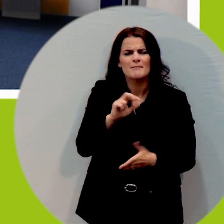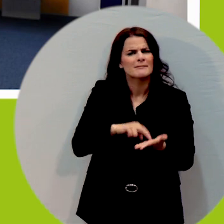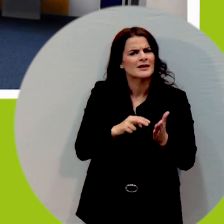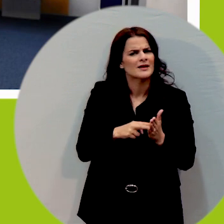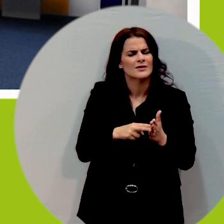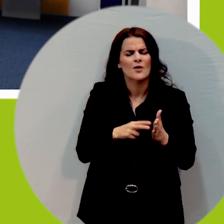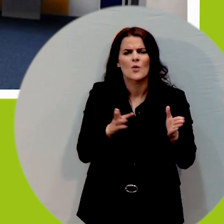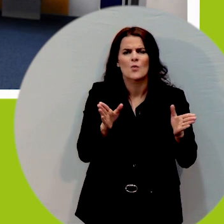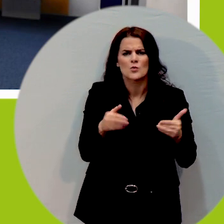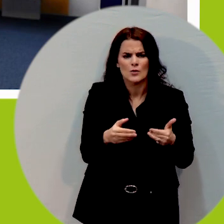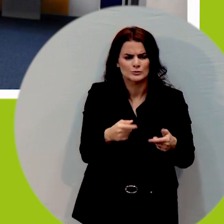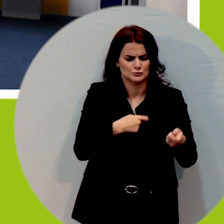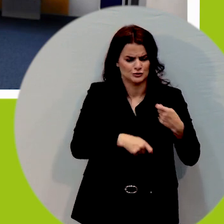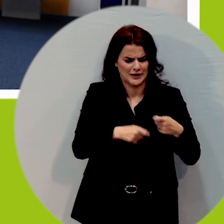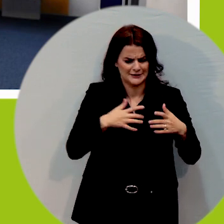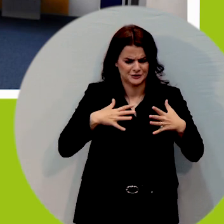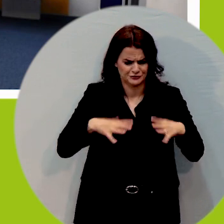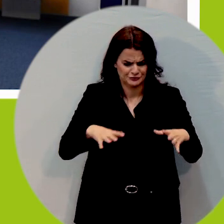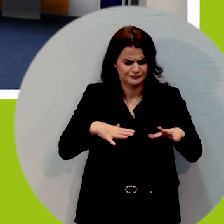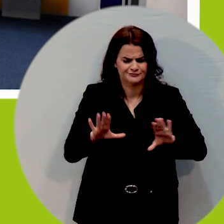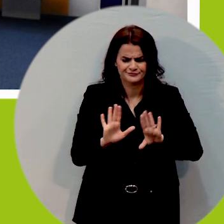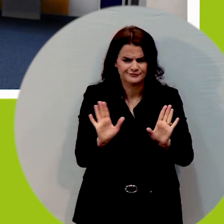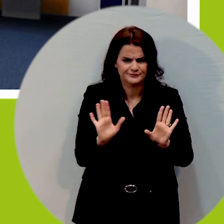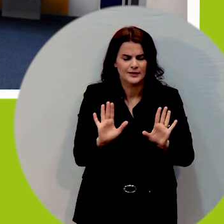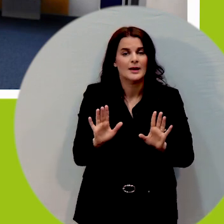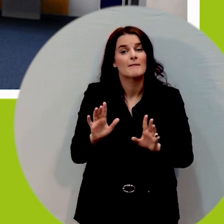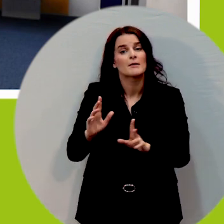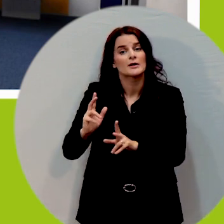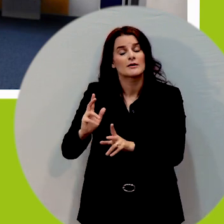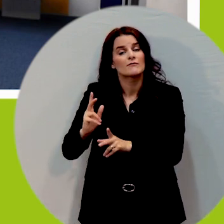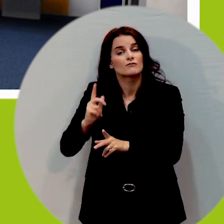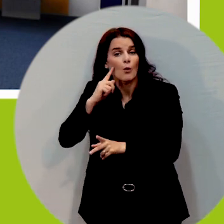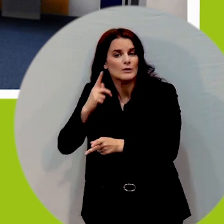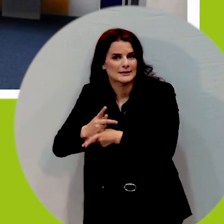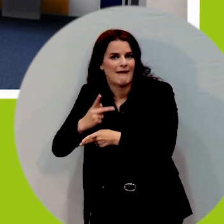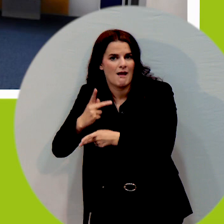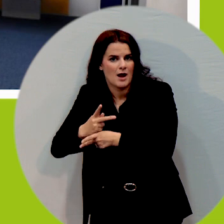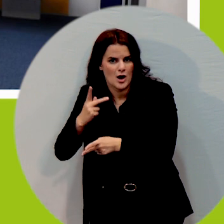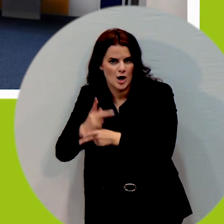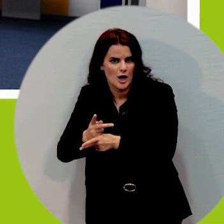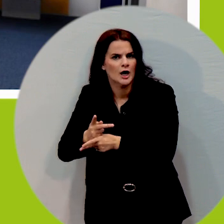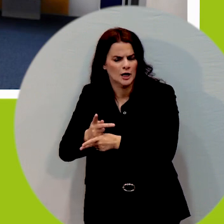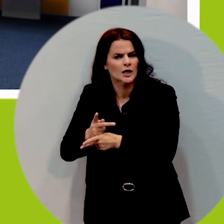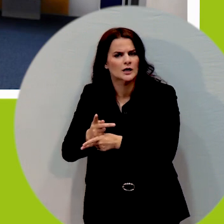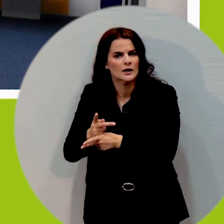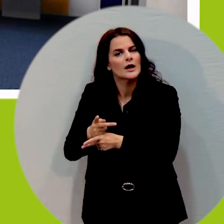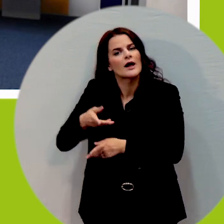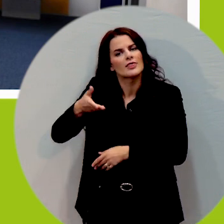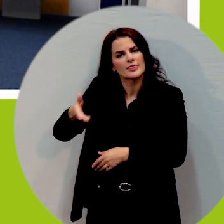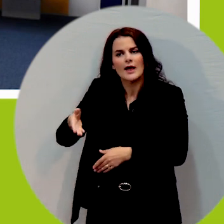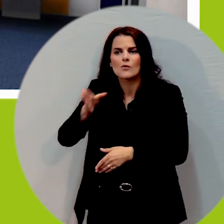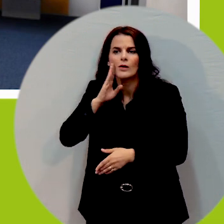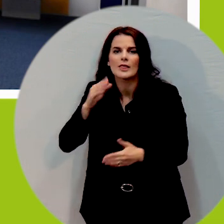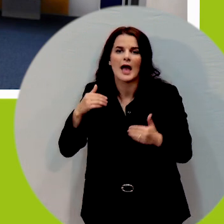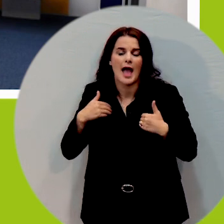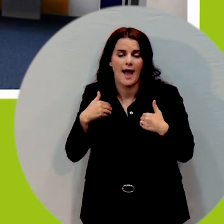facility and in these facilities you will have a height adjustable bench height adjustable